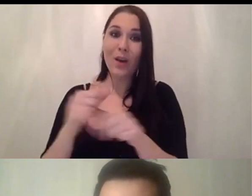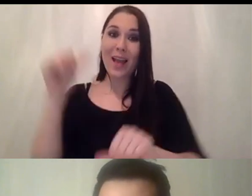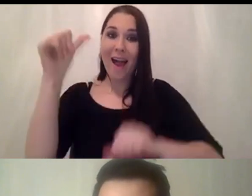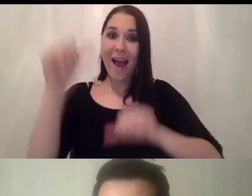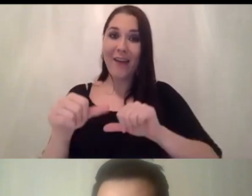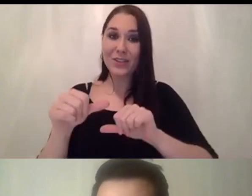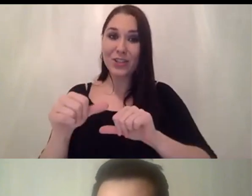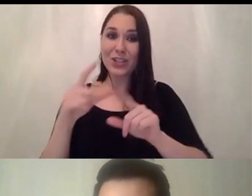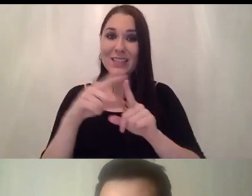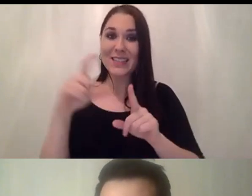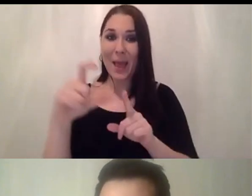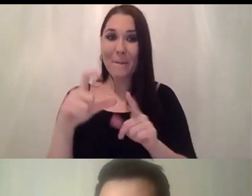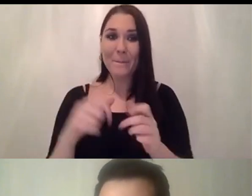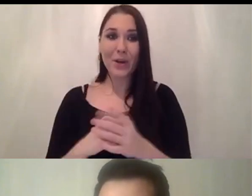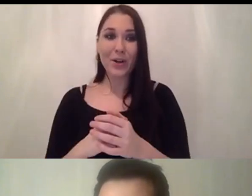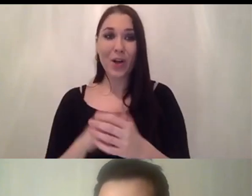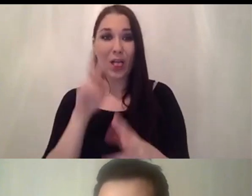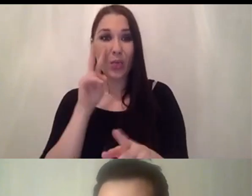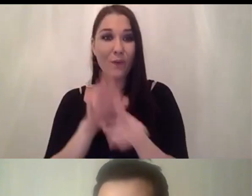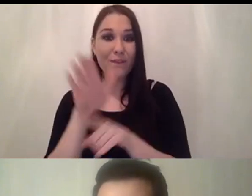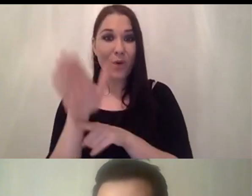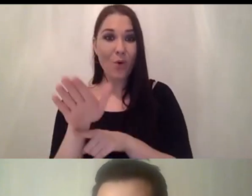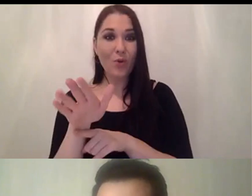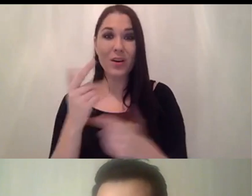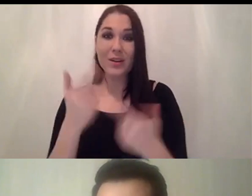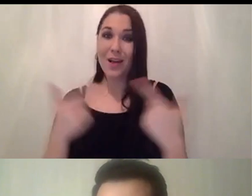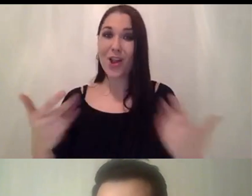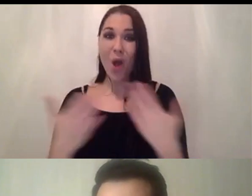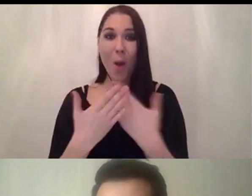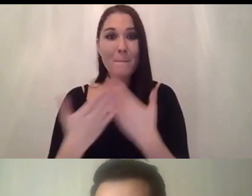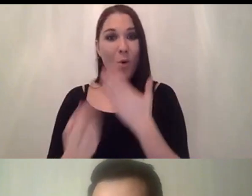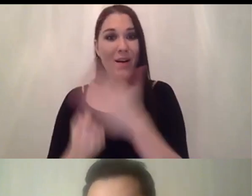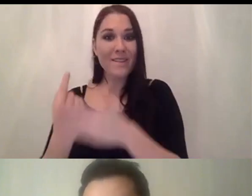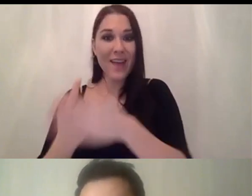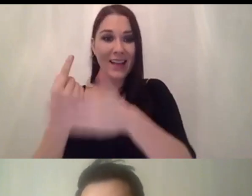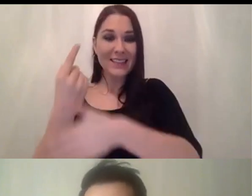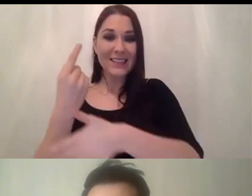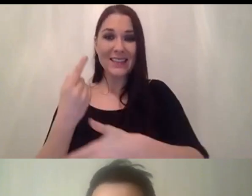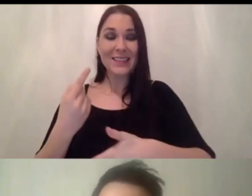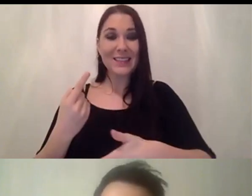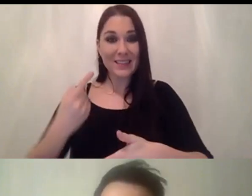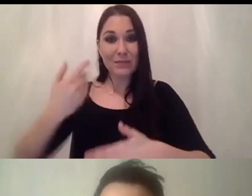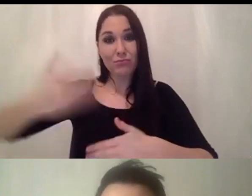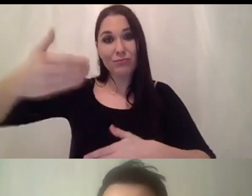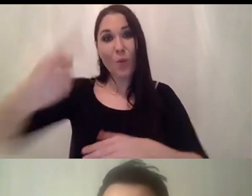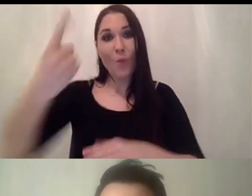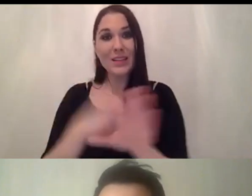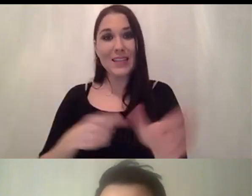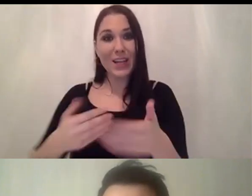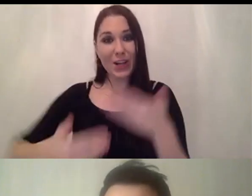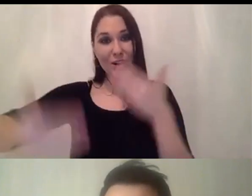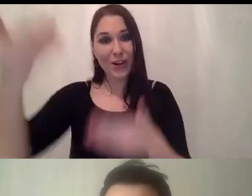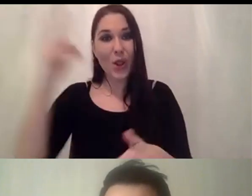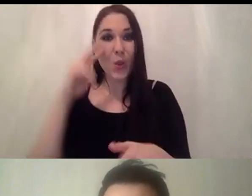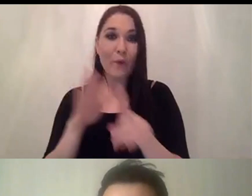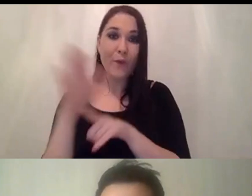december and i look forward to doing a lot more events like this over the next year and i look forward